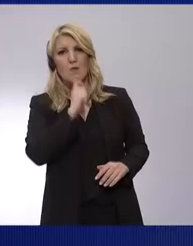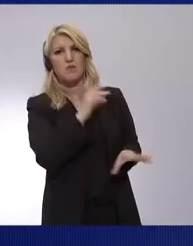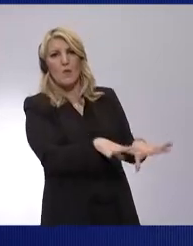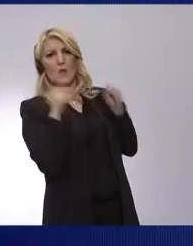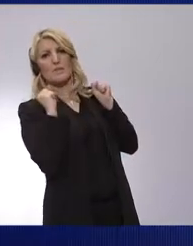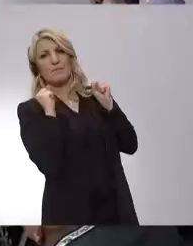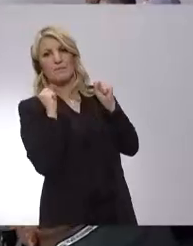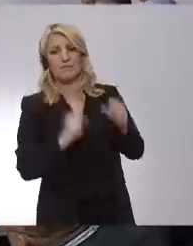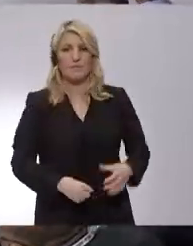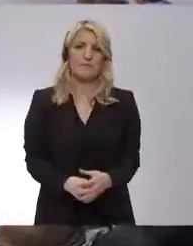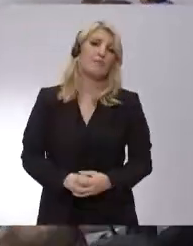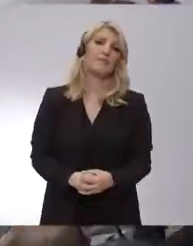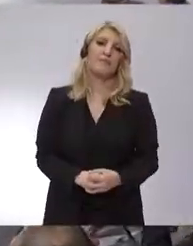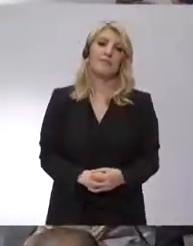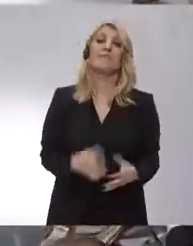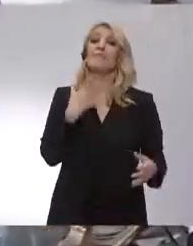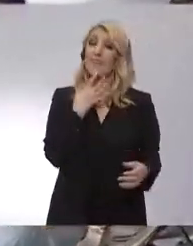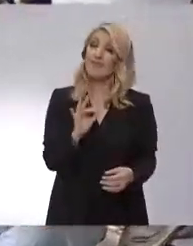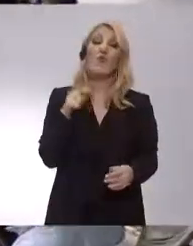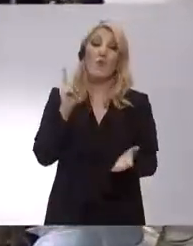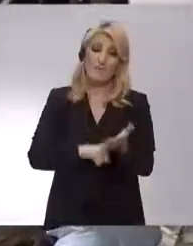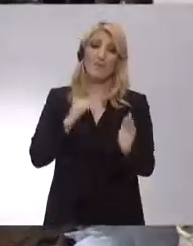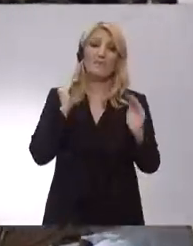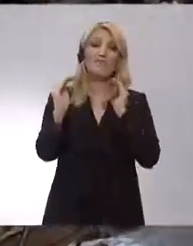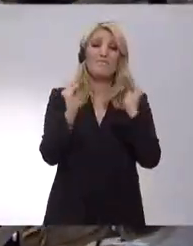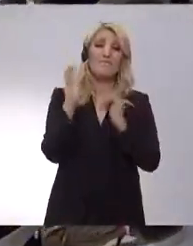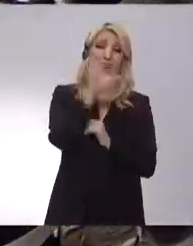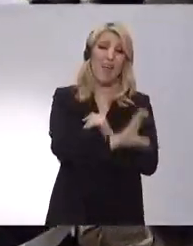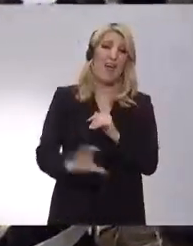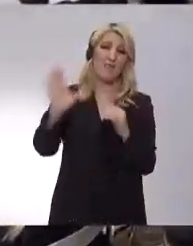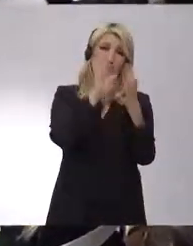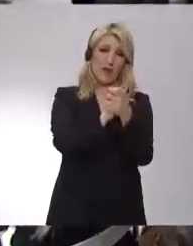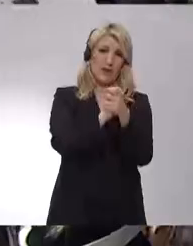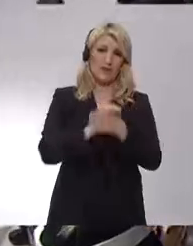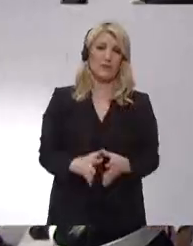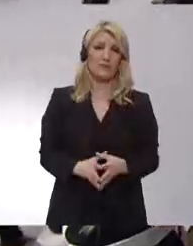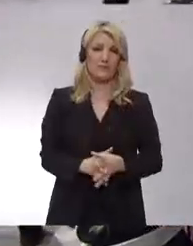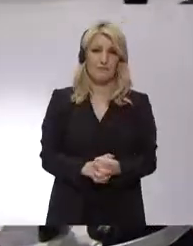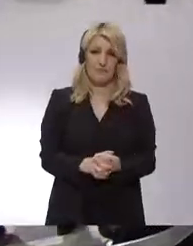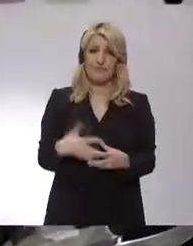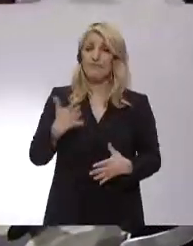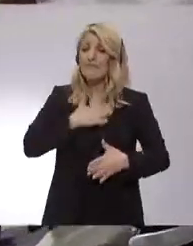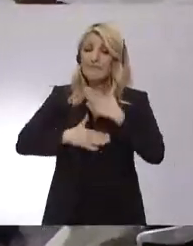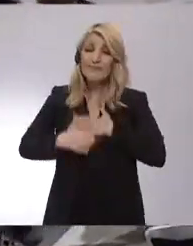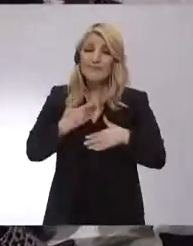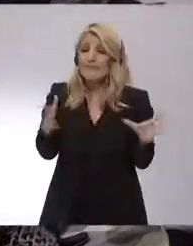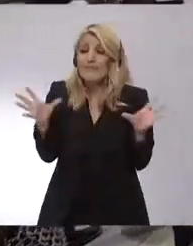Dear colleagues and the second item I want to mention is the economic success.